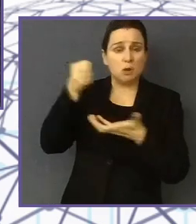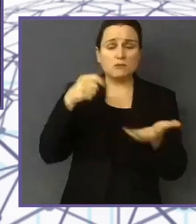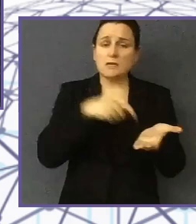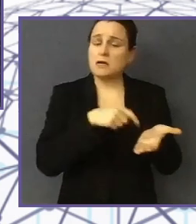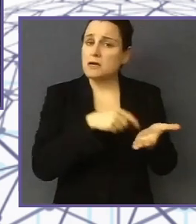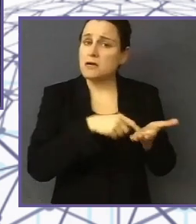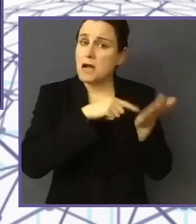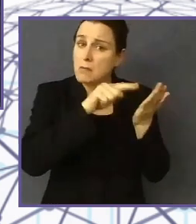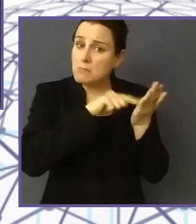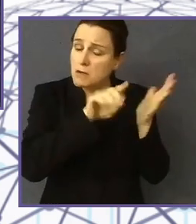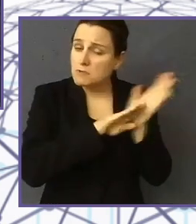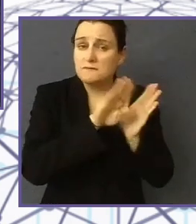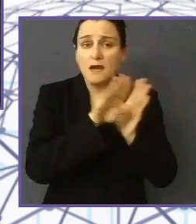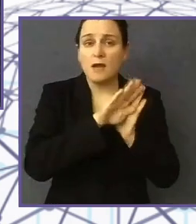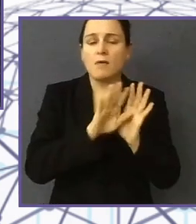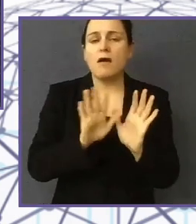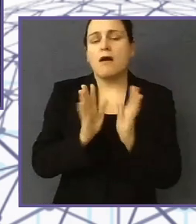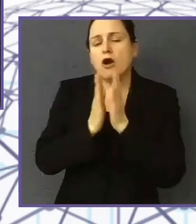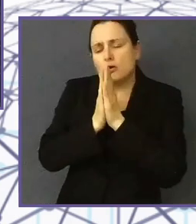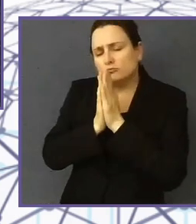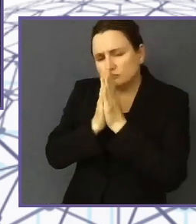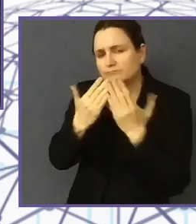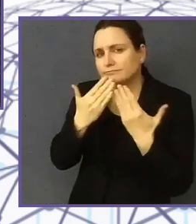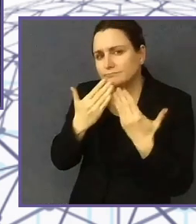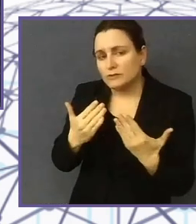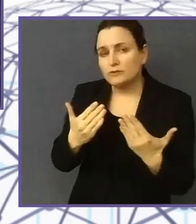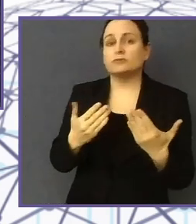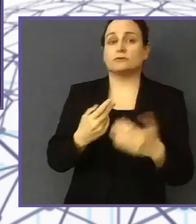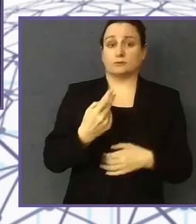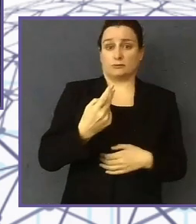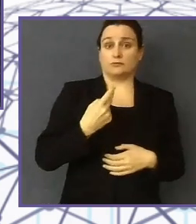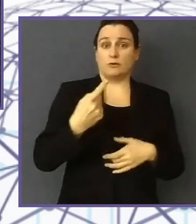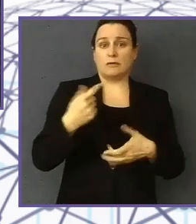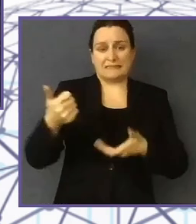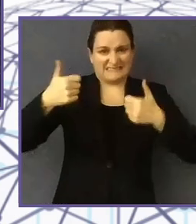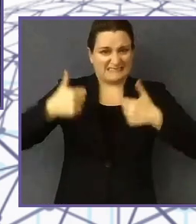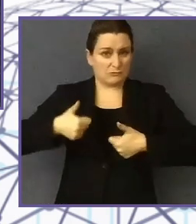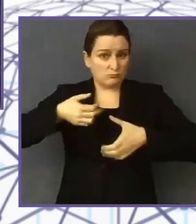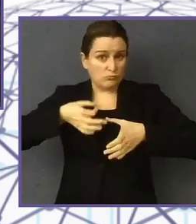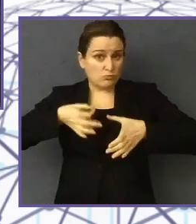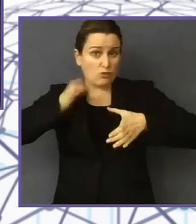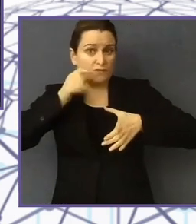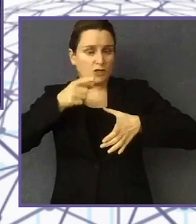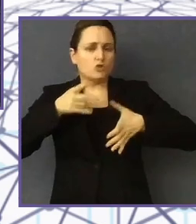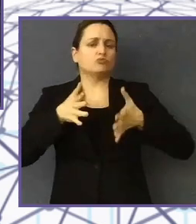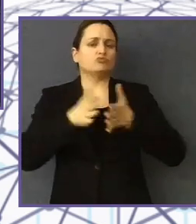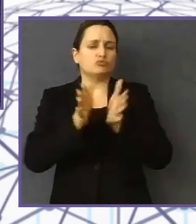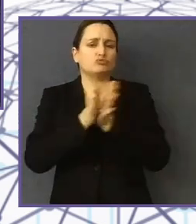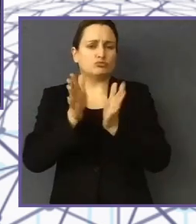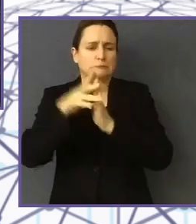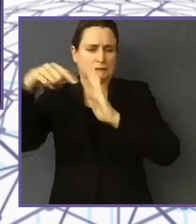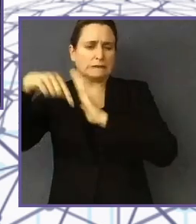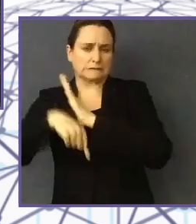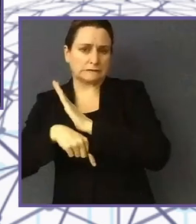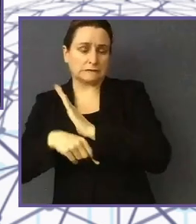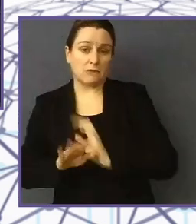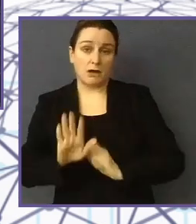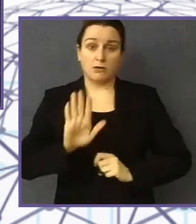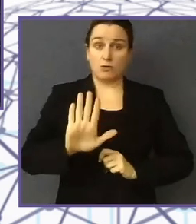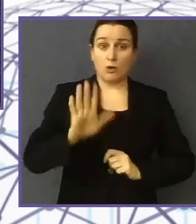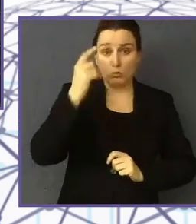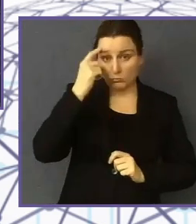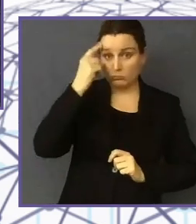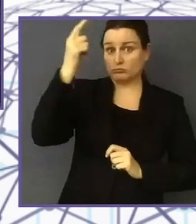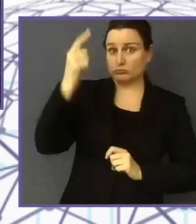after here, we have a break. And I will be delighted to have coffee with you and to hear more. But I think that both of those innovations sound genuinely